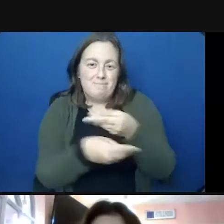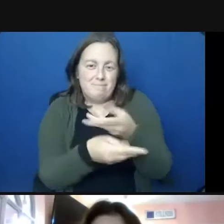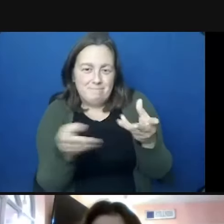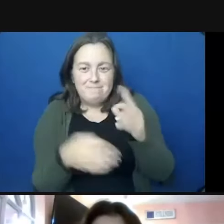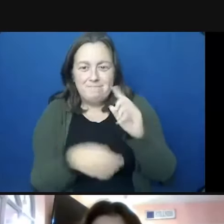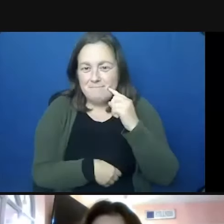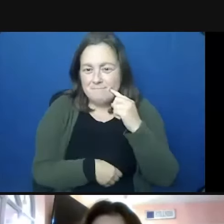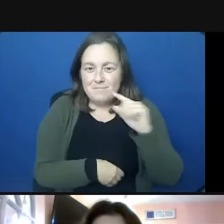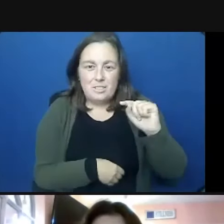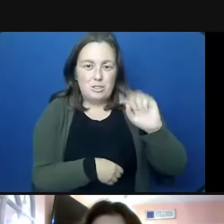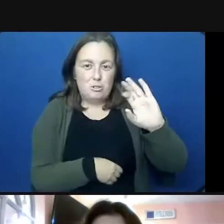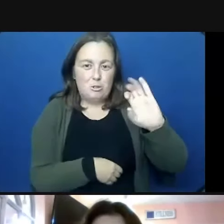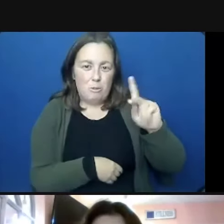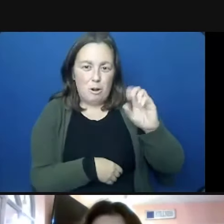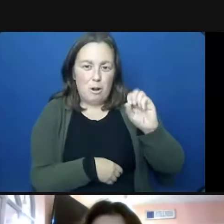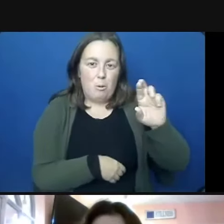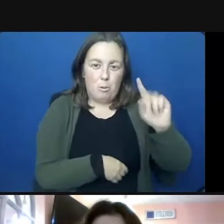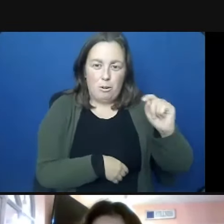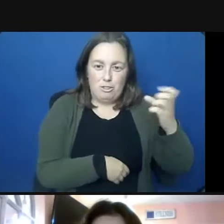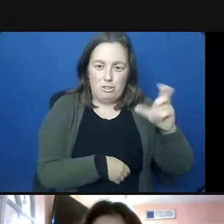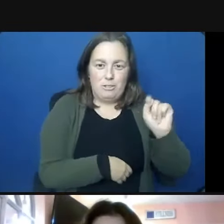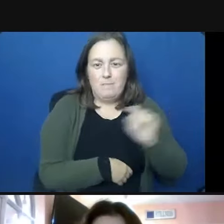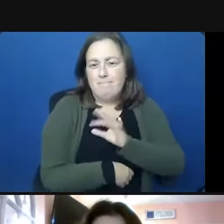do food advocates, so it should be really fun.